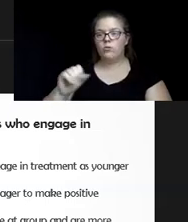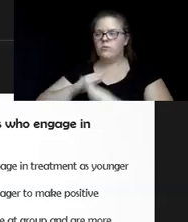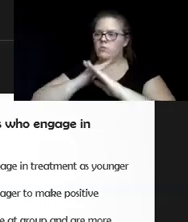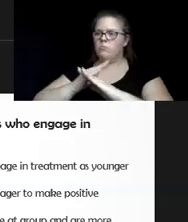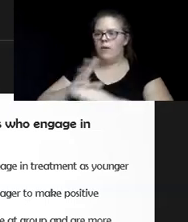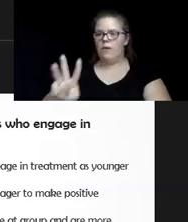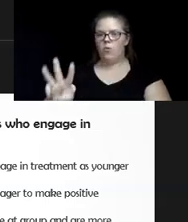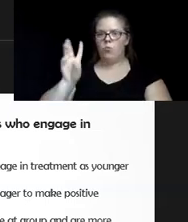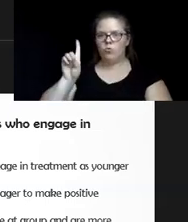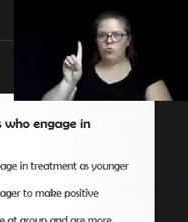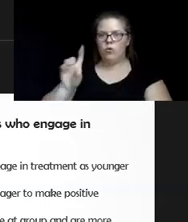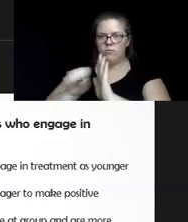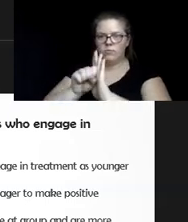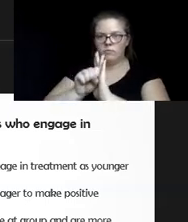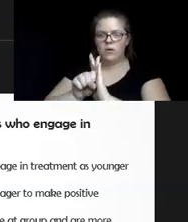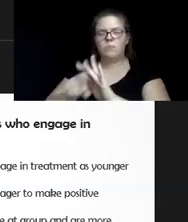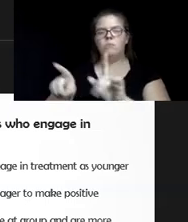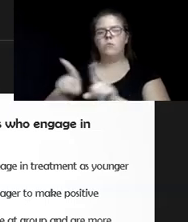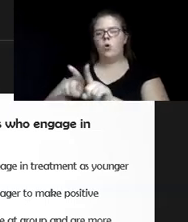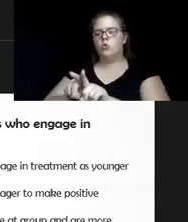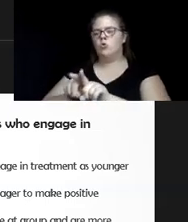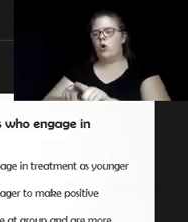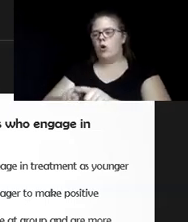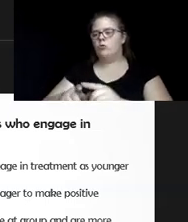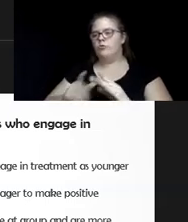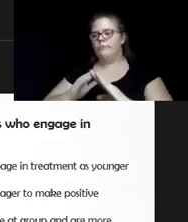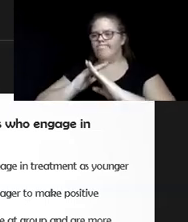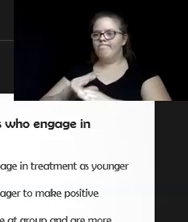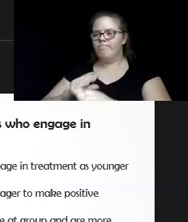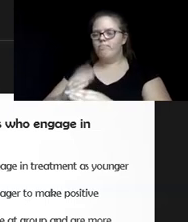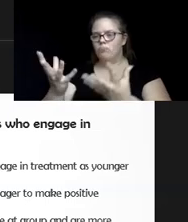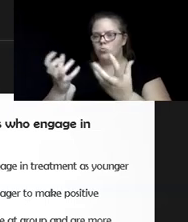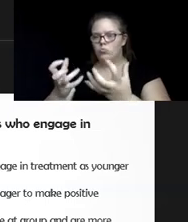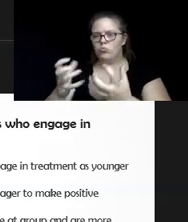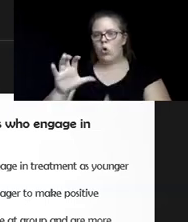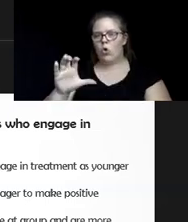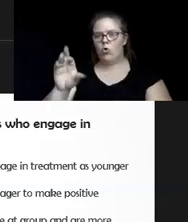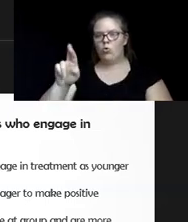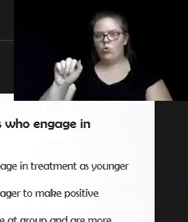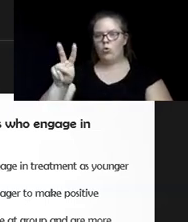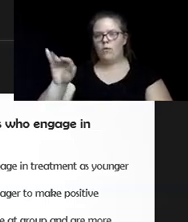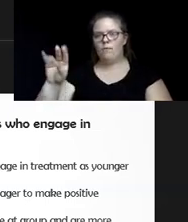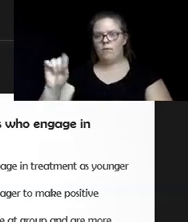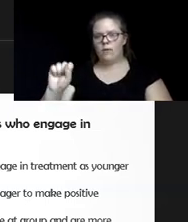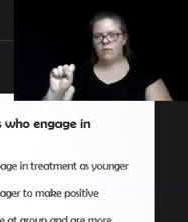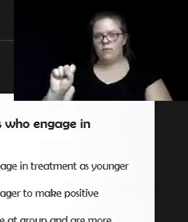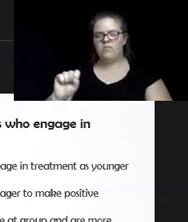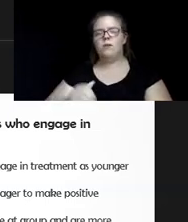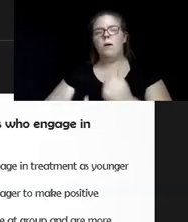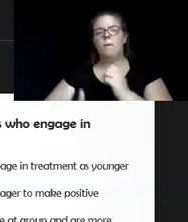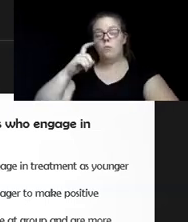and also to eliminate cravings for drugs. With withdrawal symptoms are most times time limited,